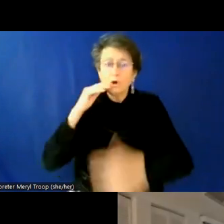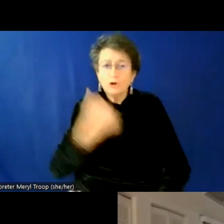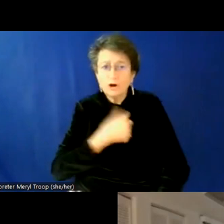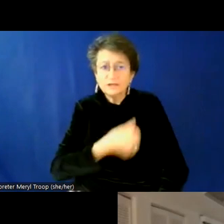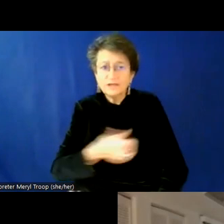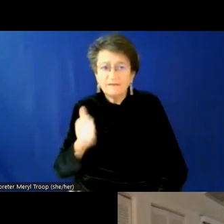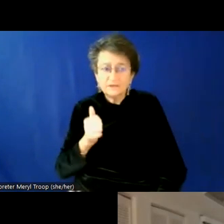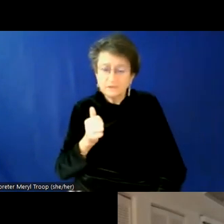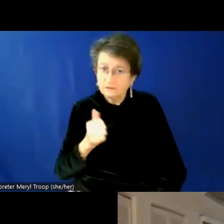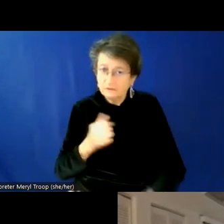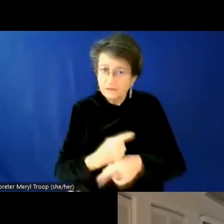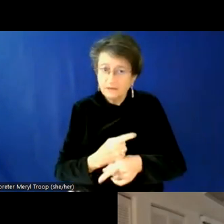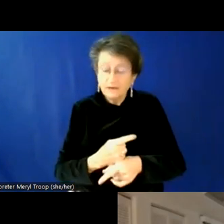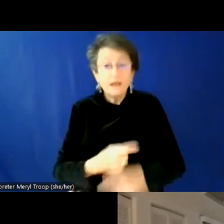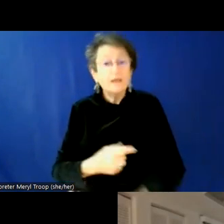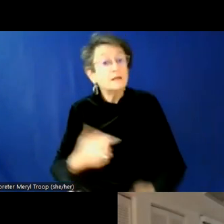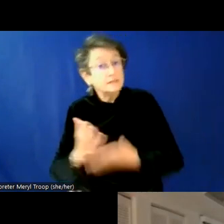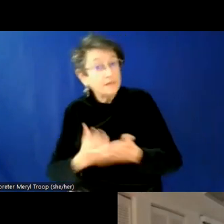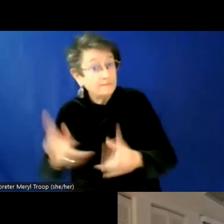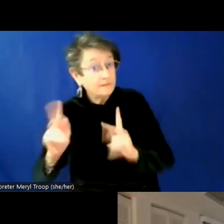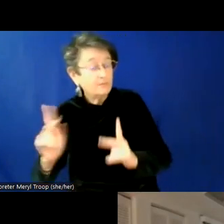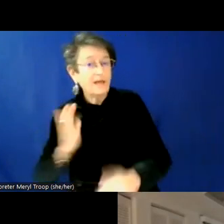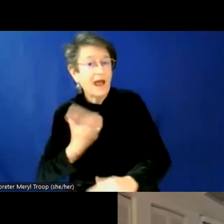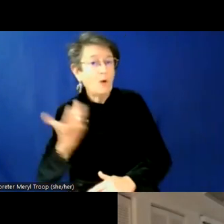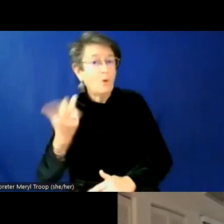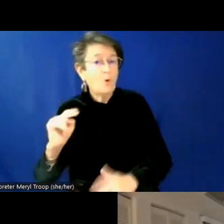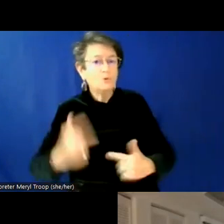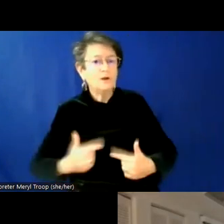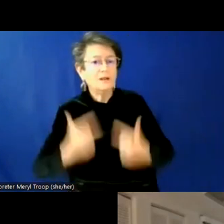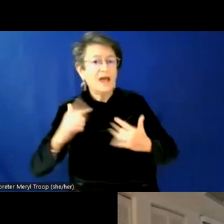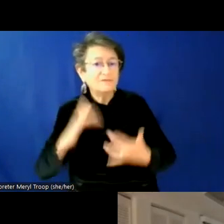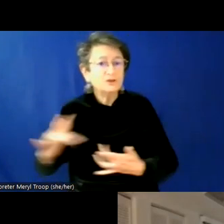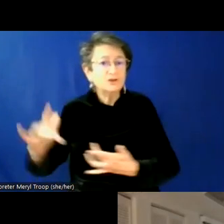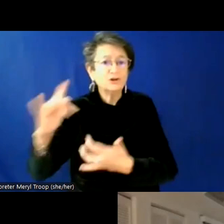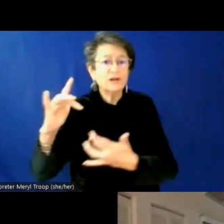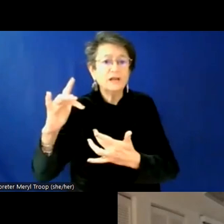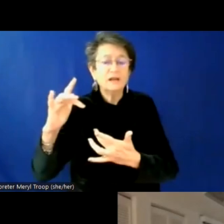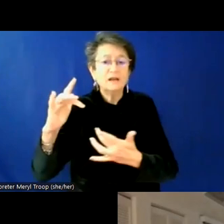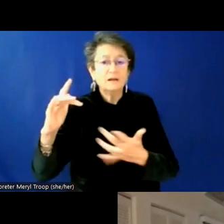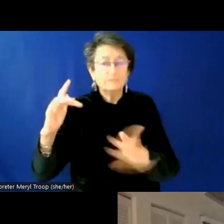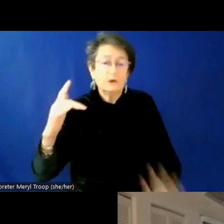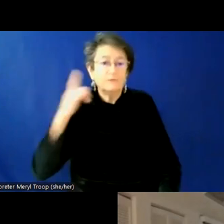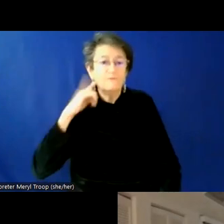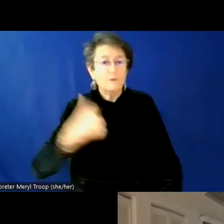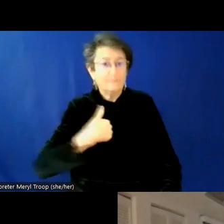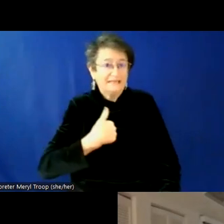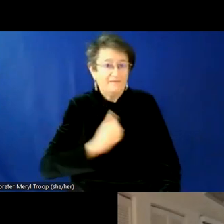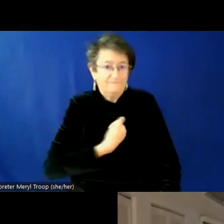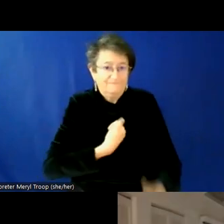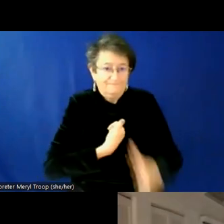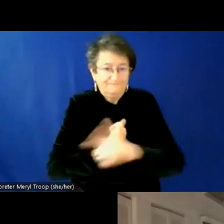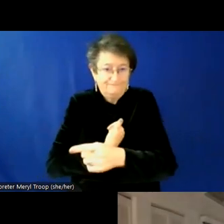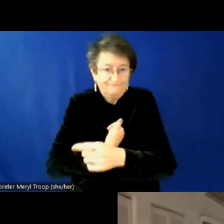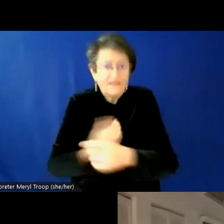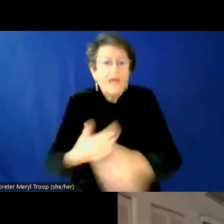own sort of, you know, life journeys, um, feel as, so I'll speak for myself. I feel as though